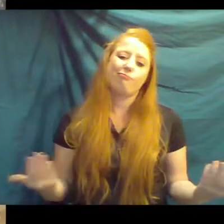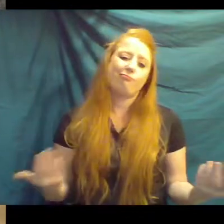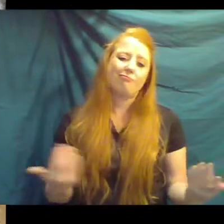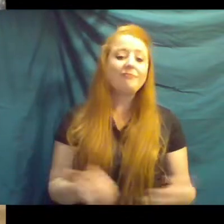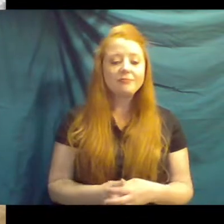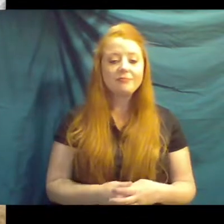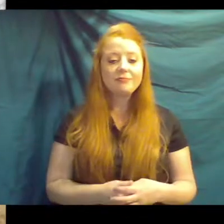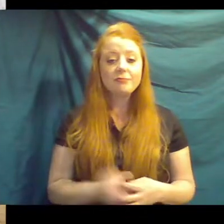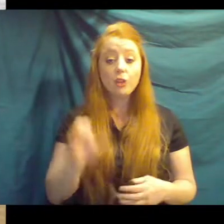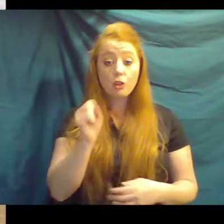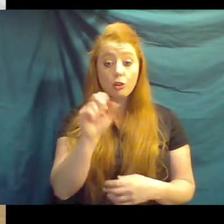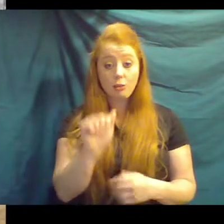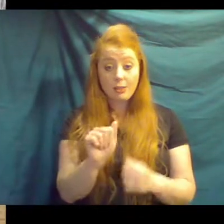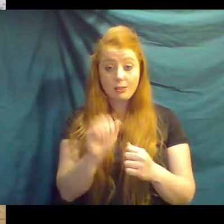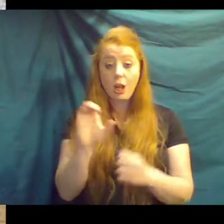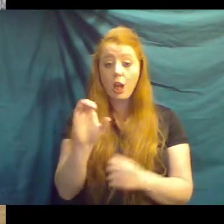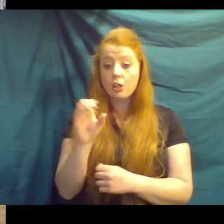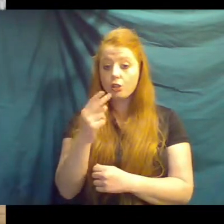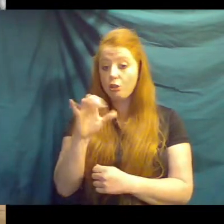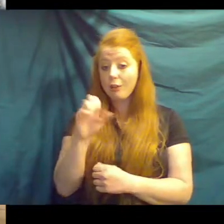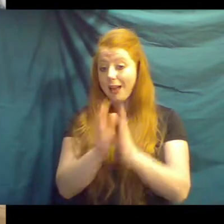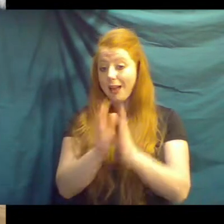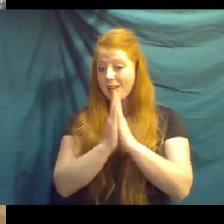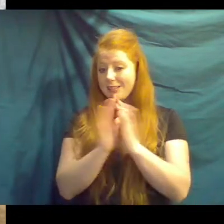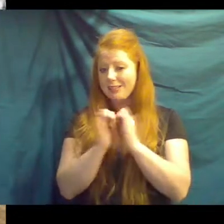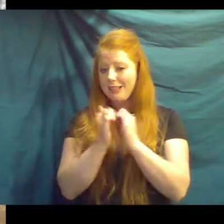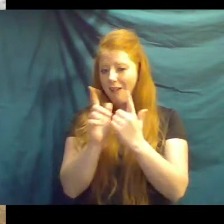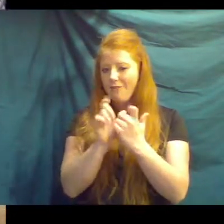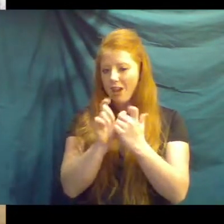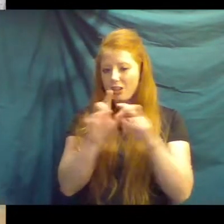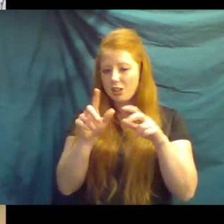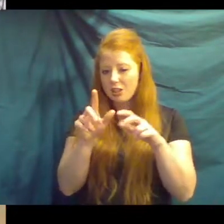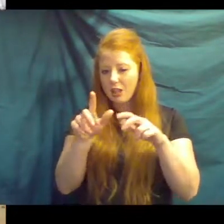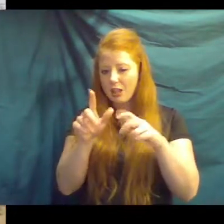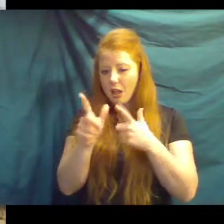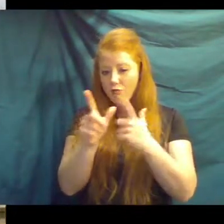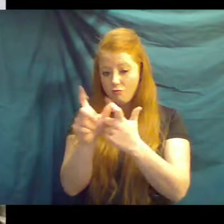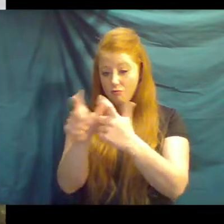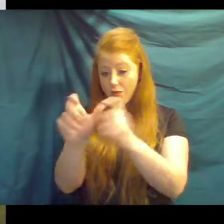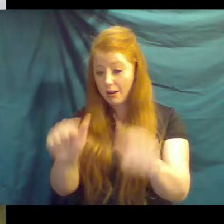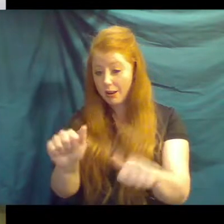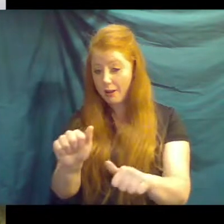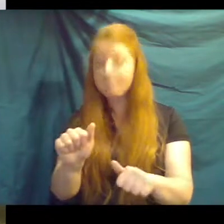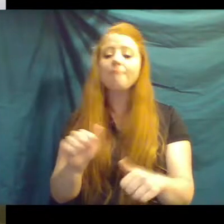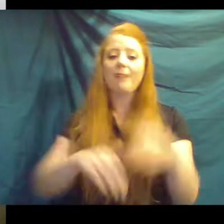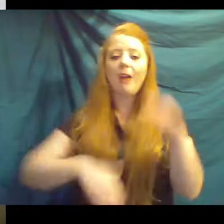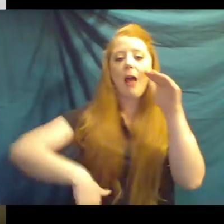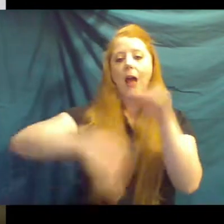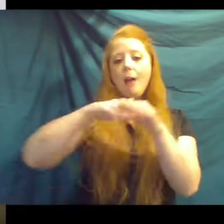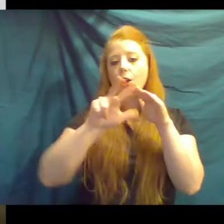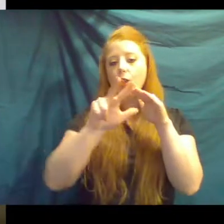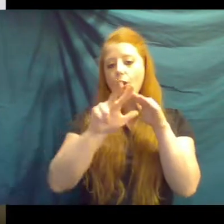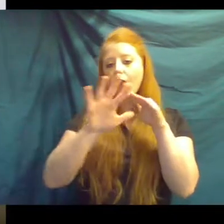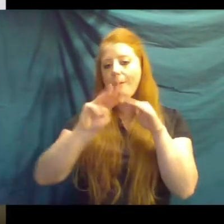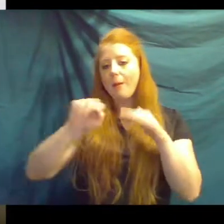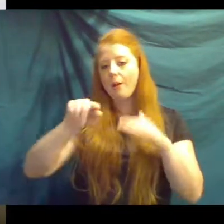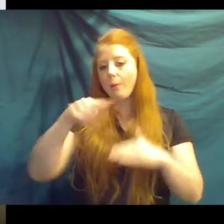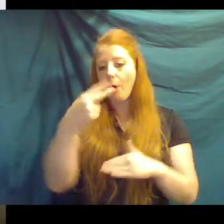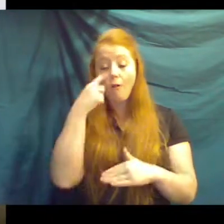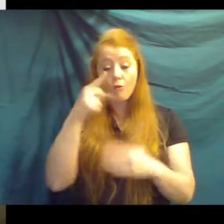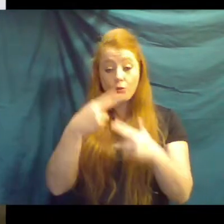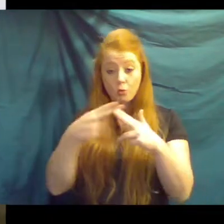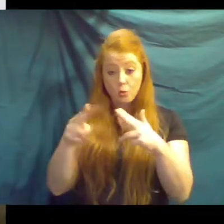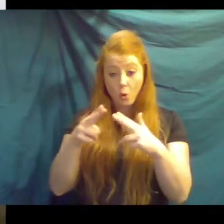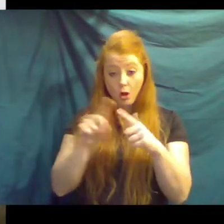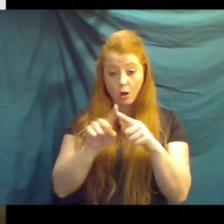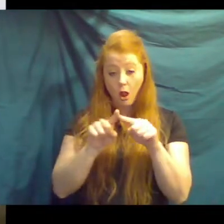Chris asked, how fast can they run? They can run up to 35 miles per hour for short distances, but it